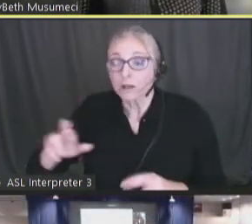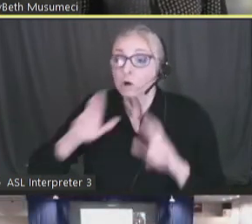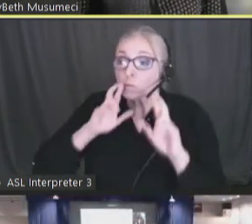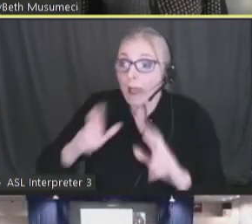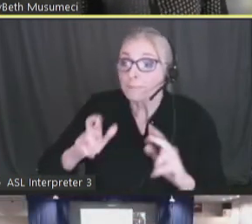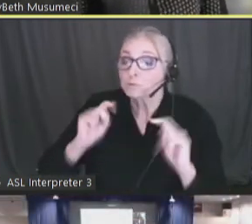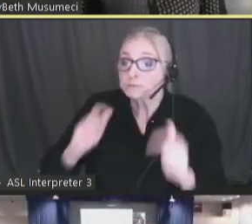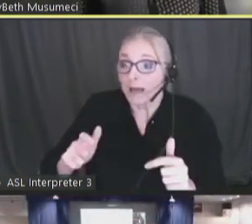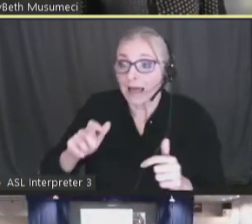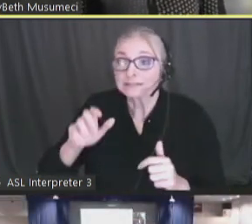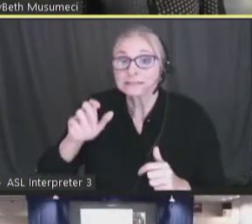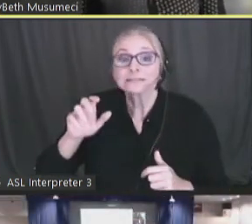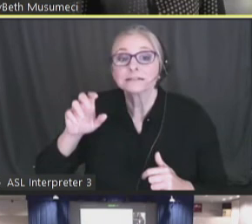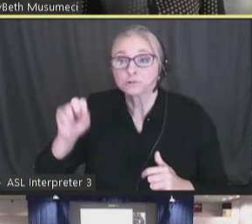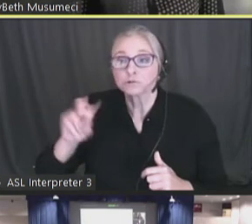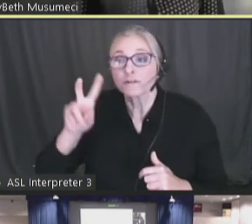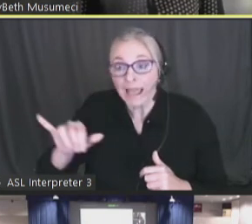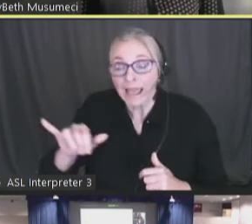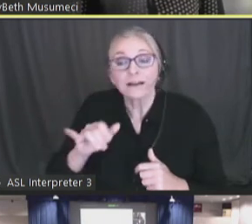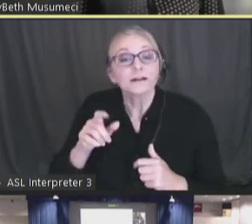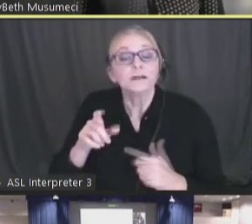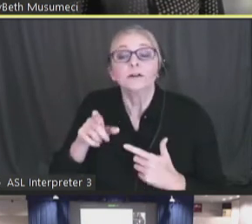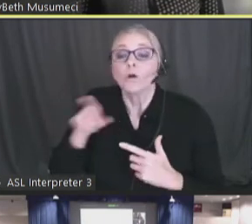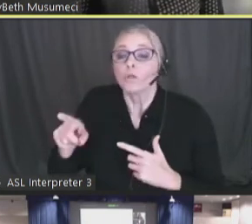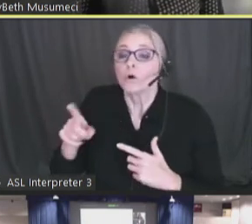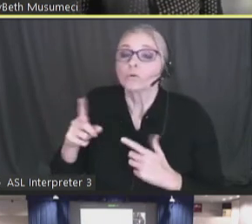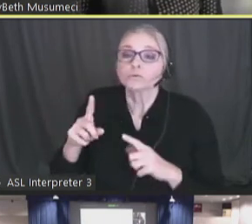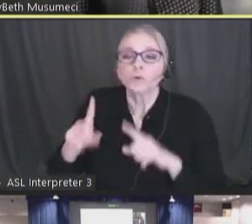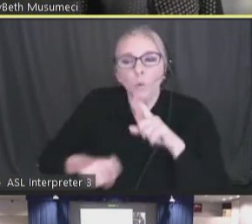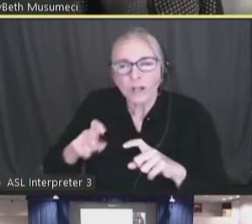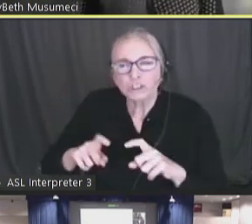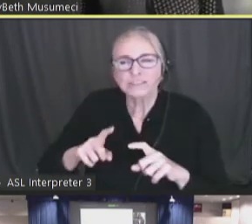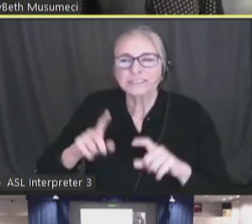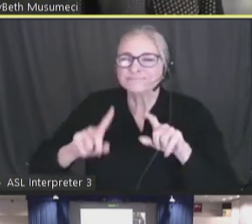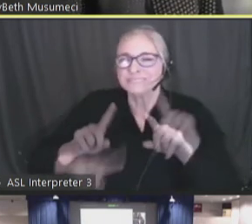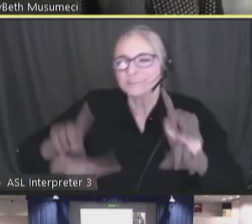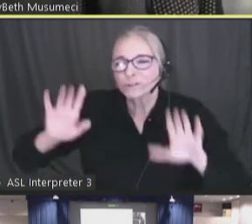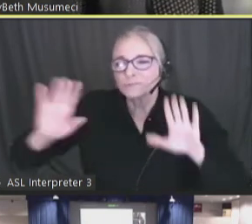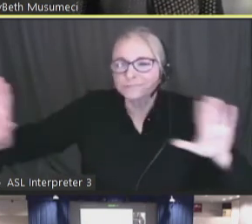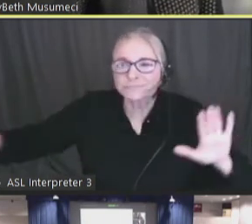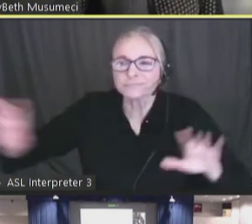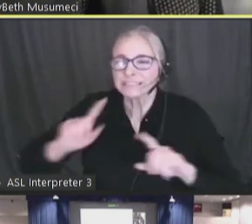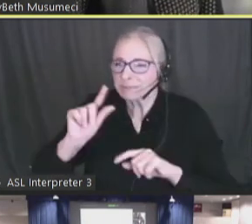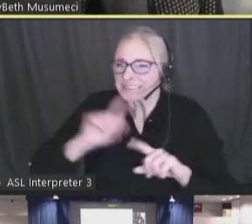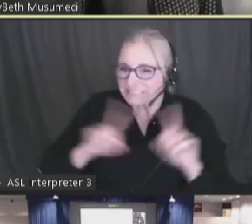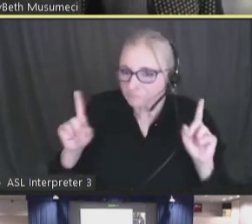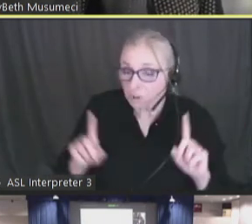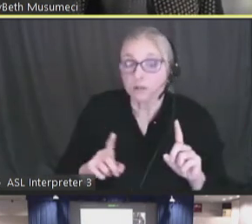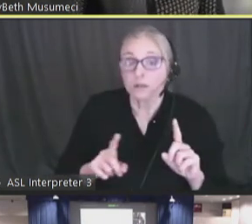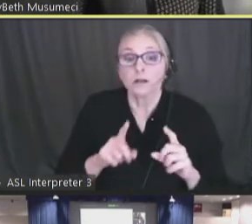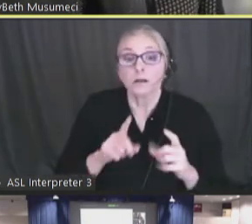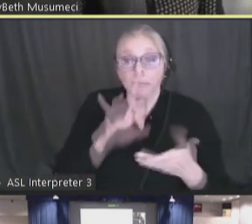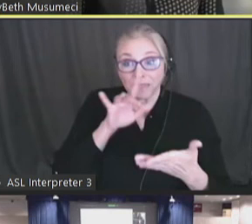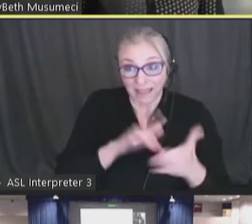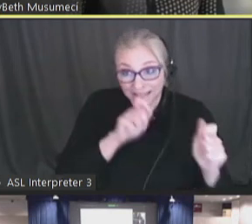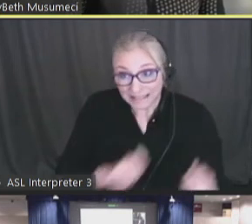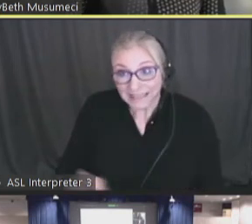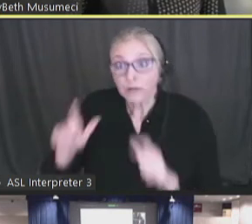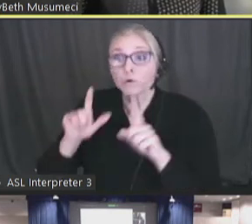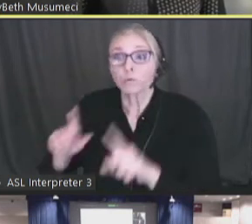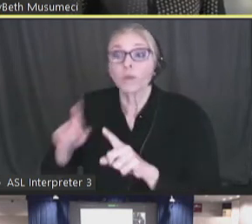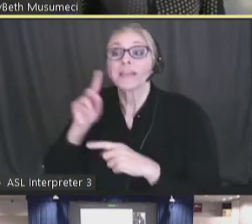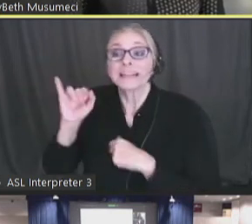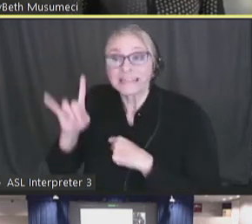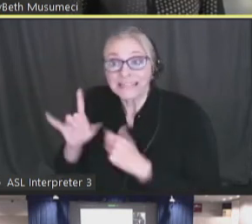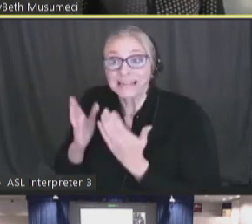questions sometimes changed from version to version. But the link on the slide will get you to what they did